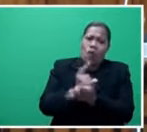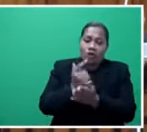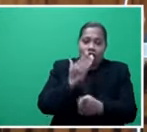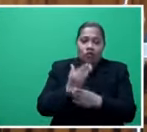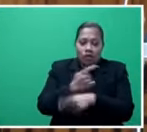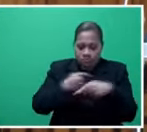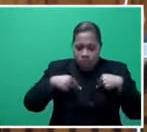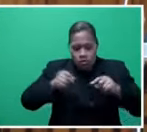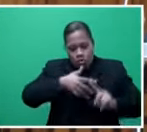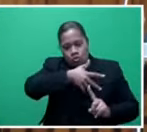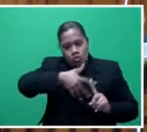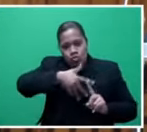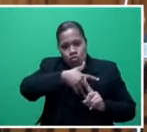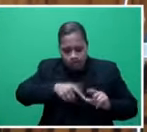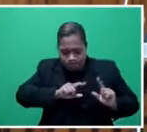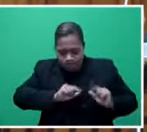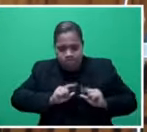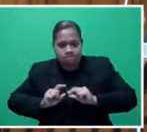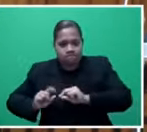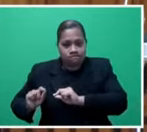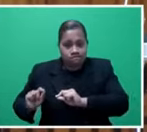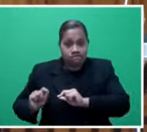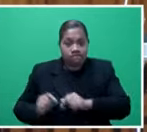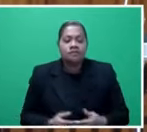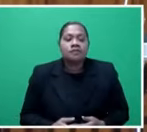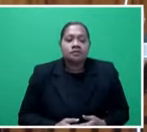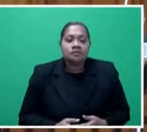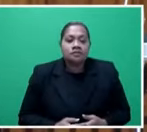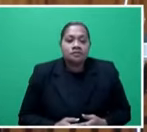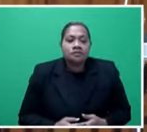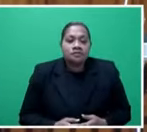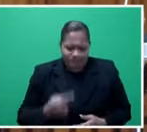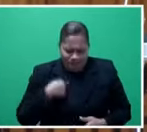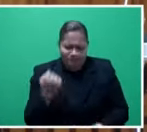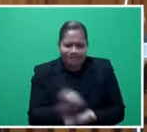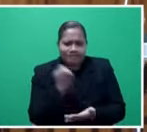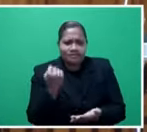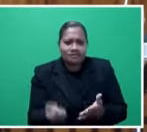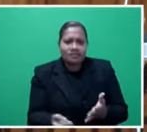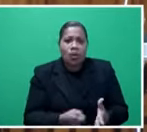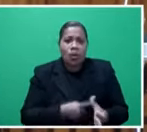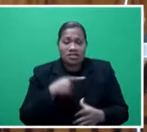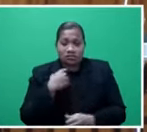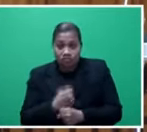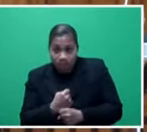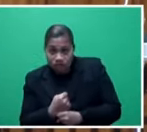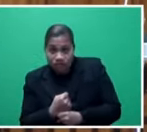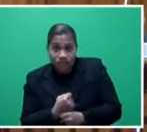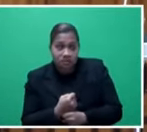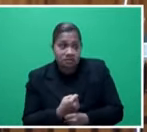work is currently being done, Mr. Speaker, sir. I mean, I am sure if the Auditor General, Mr. Speaker, sir, wanted to look at